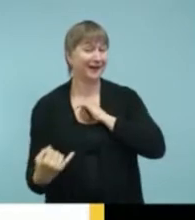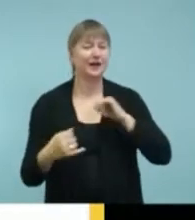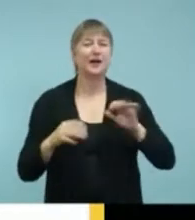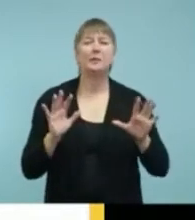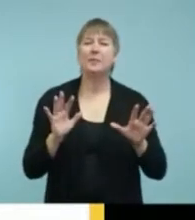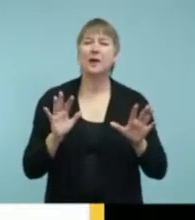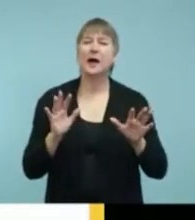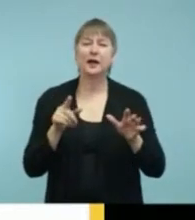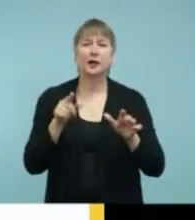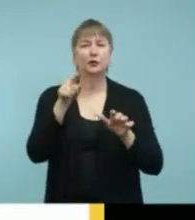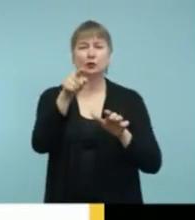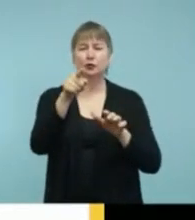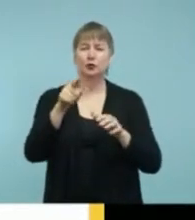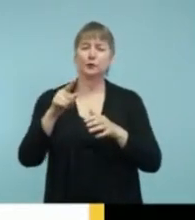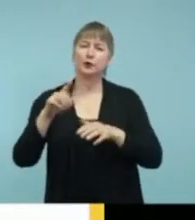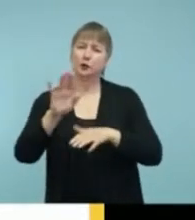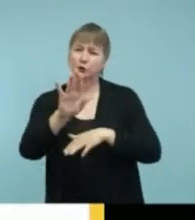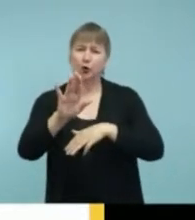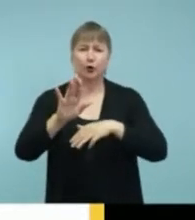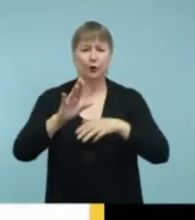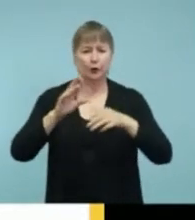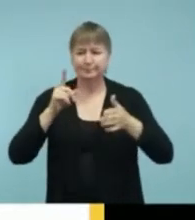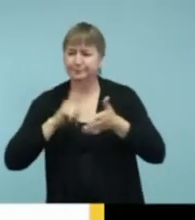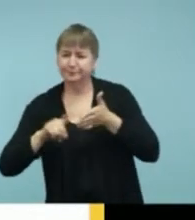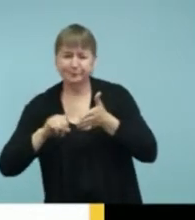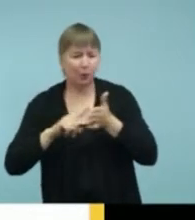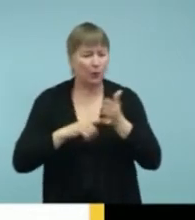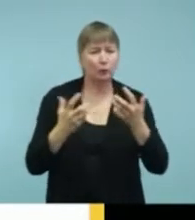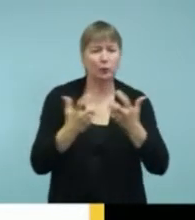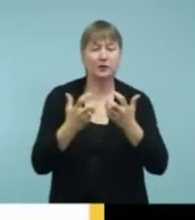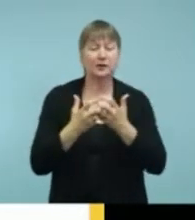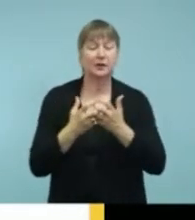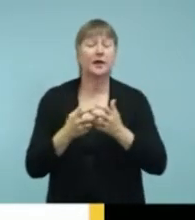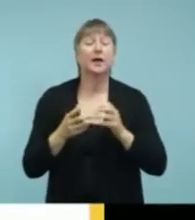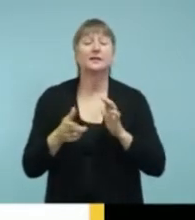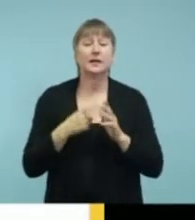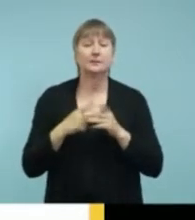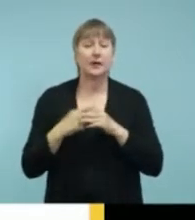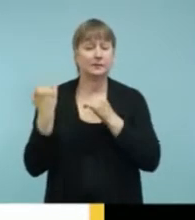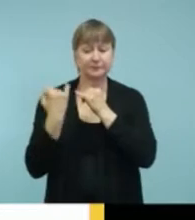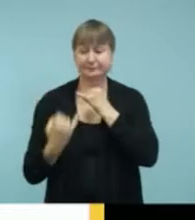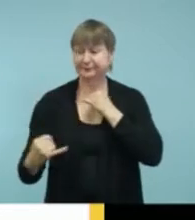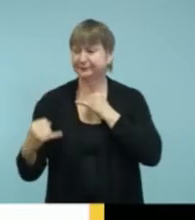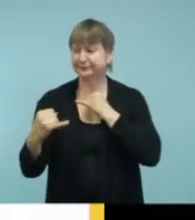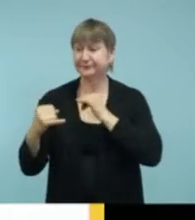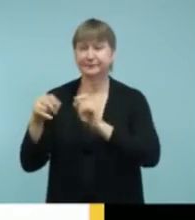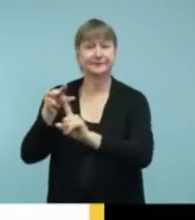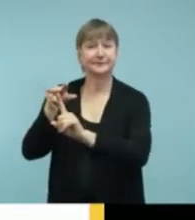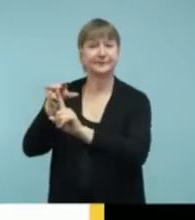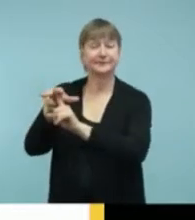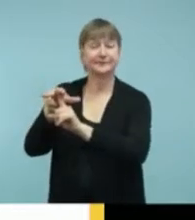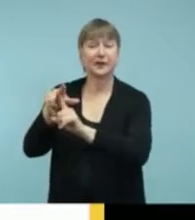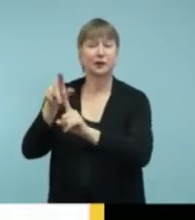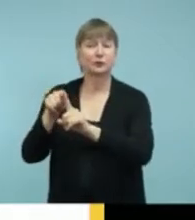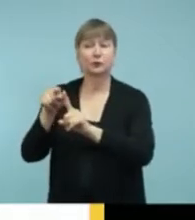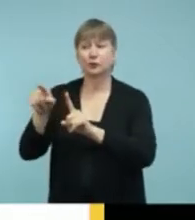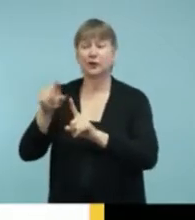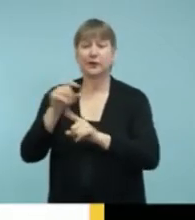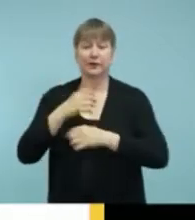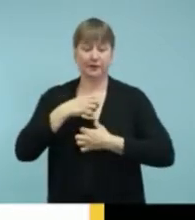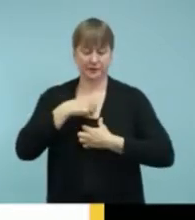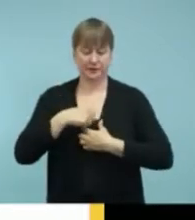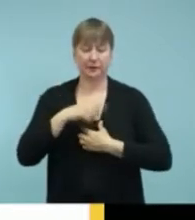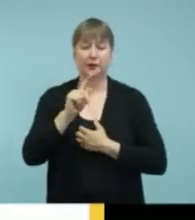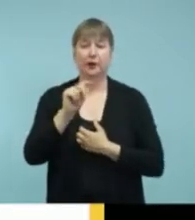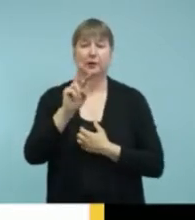works. It also works if you take the cable and plug in to the transmitter. But this is